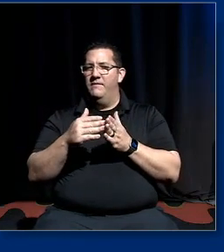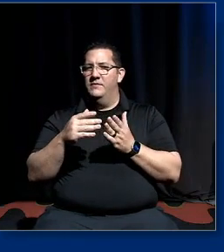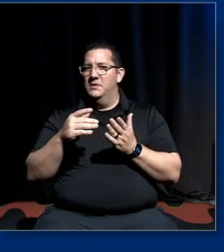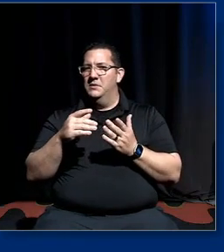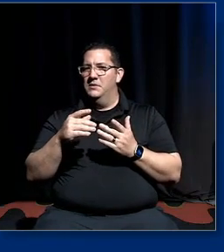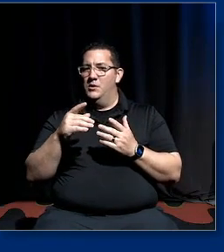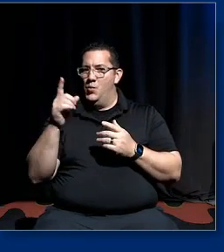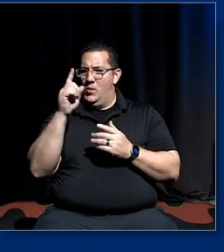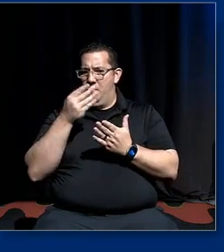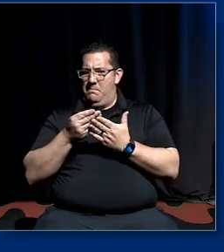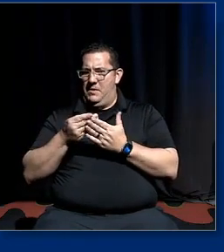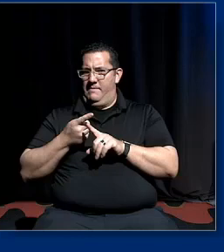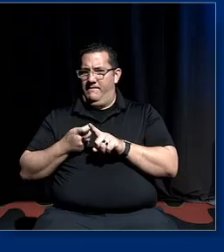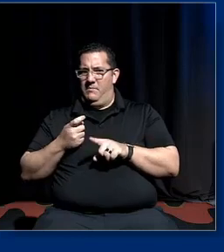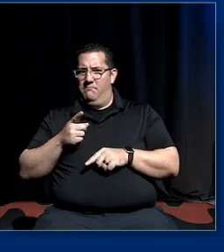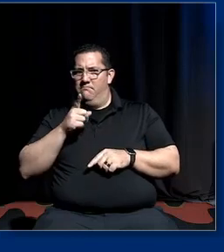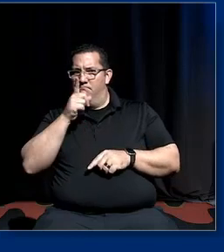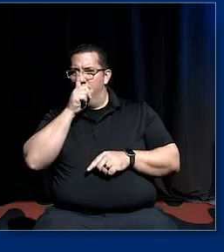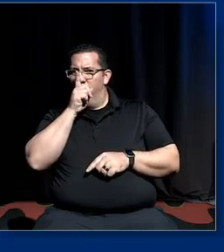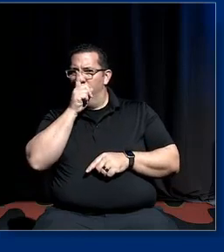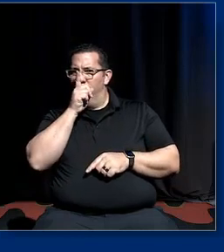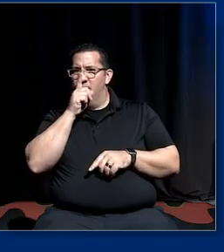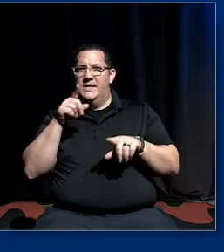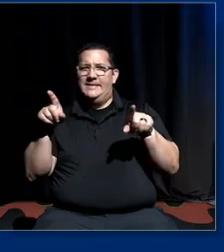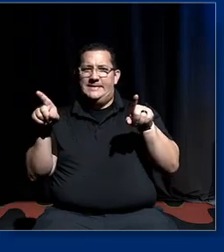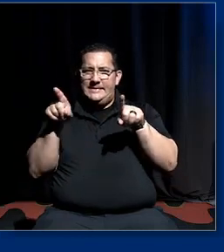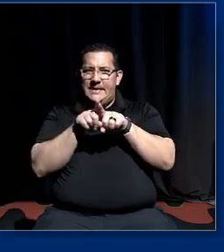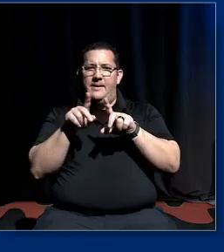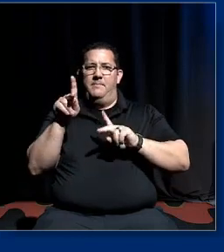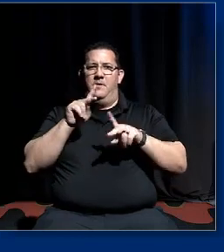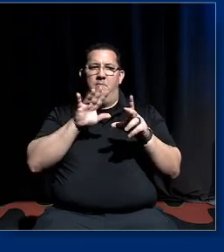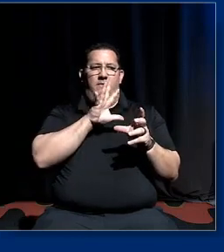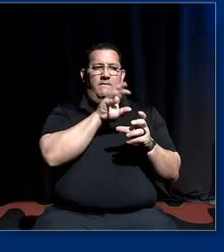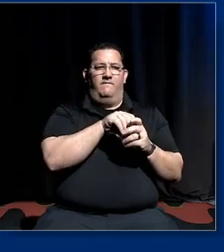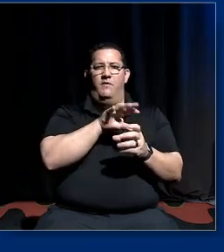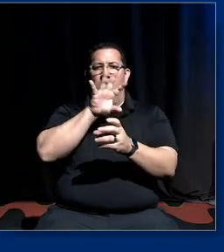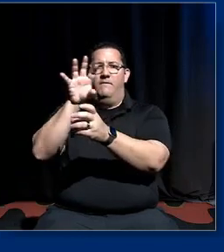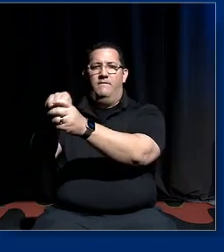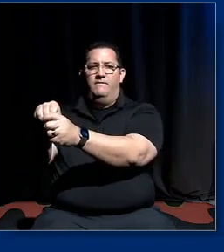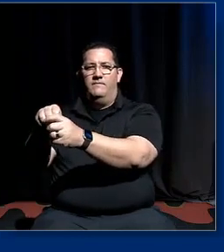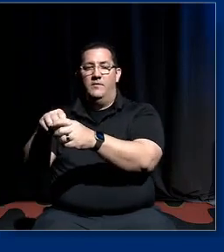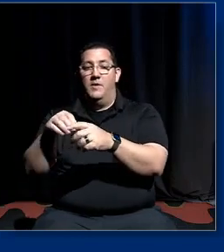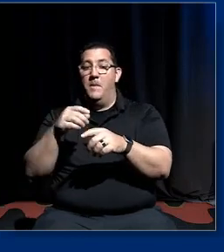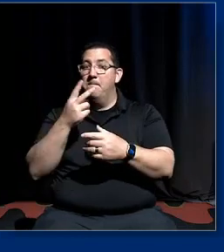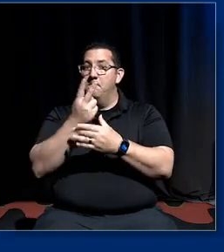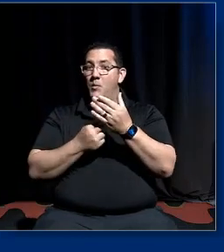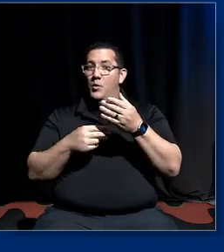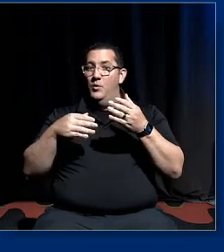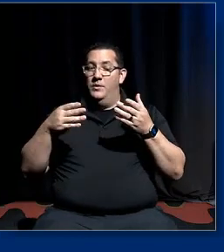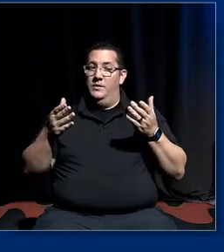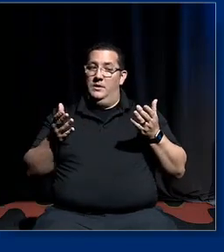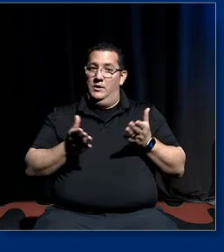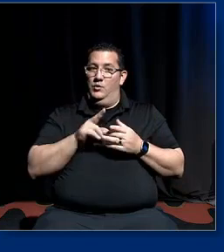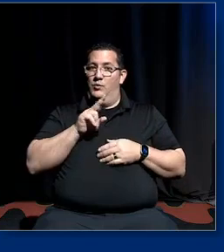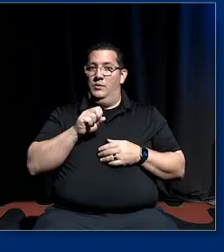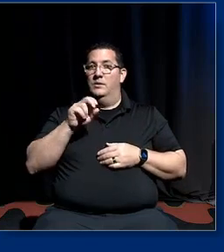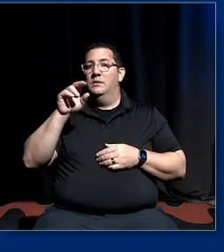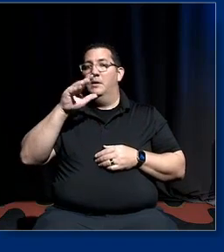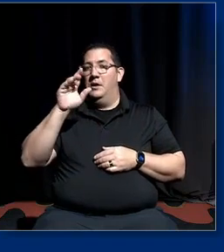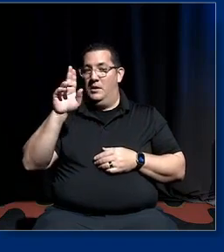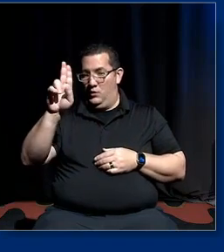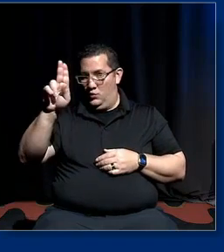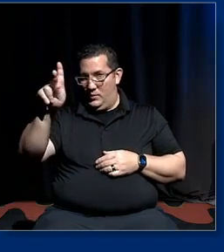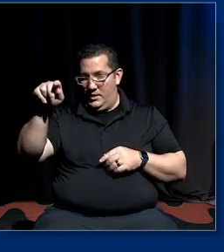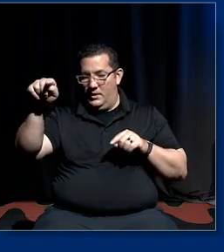funding's coming from with the same people involved on both sides of the atlantic um and they they do